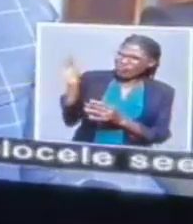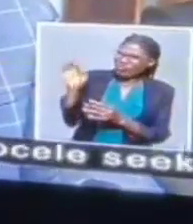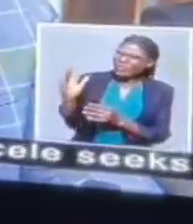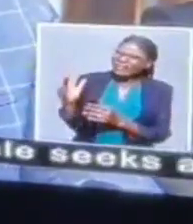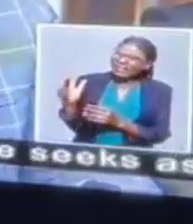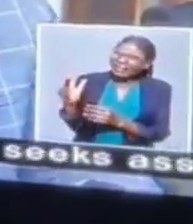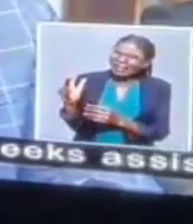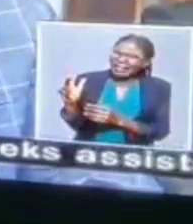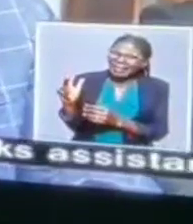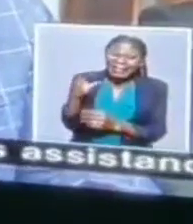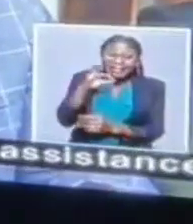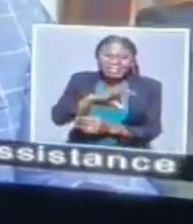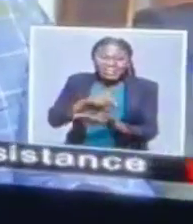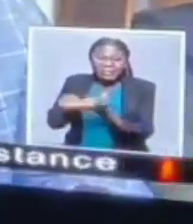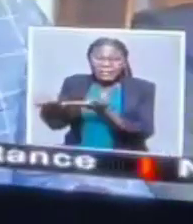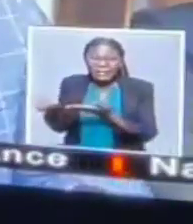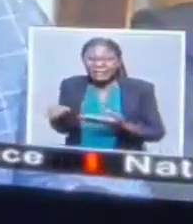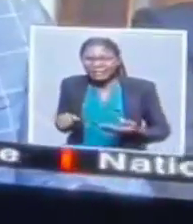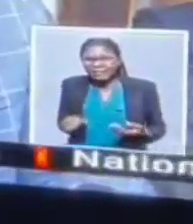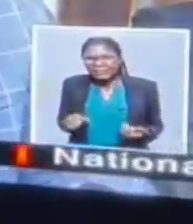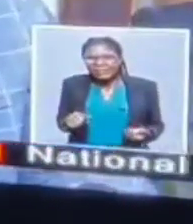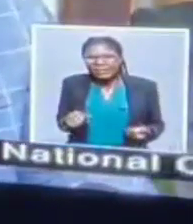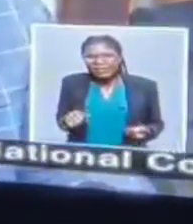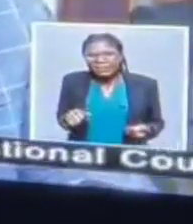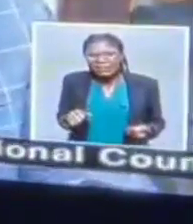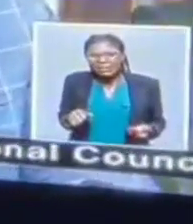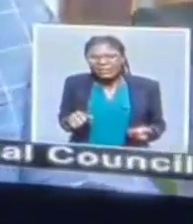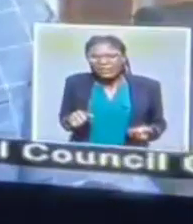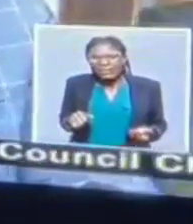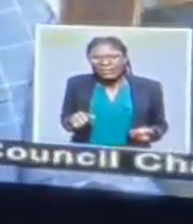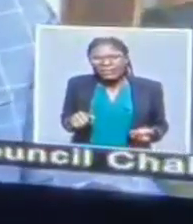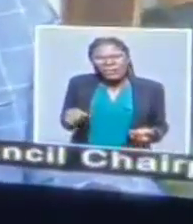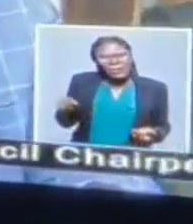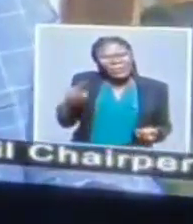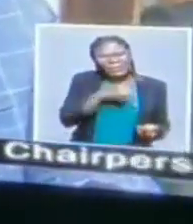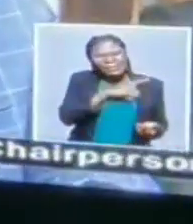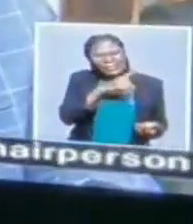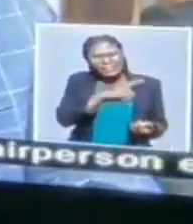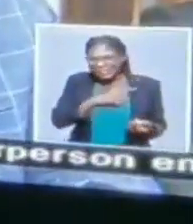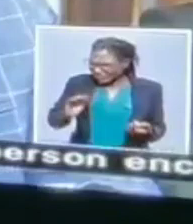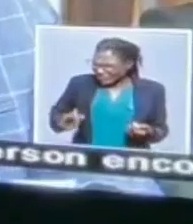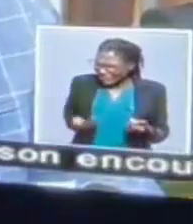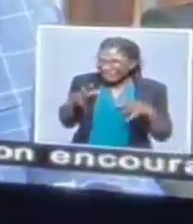old presidential candidate. Why do you want to opt for that fake salary?